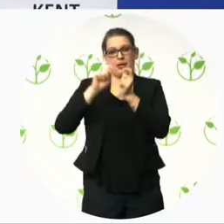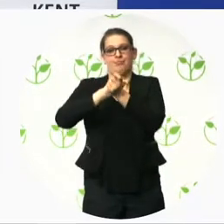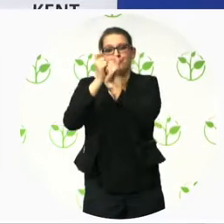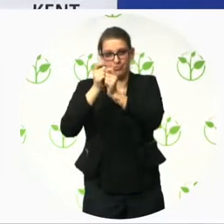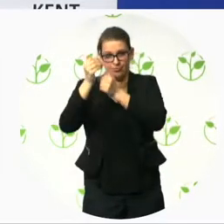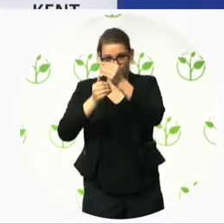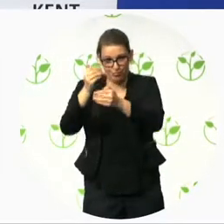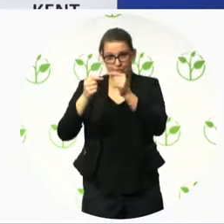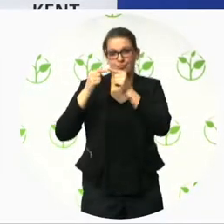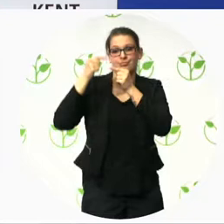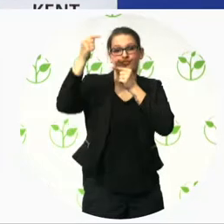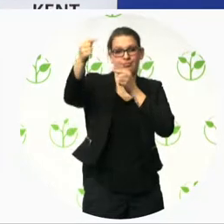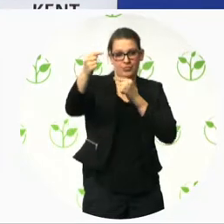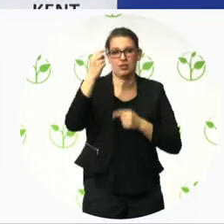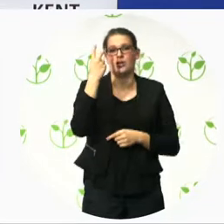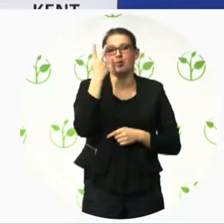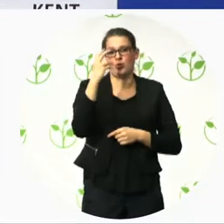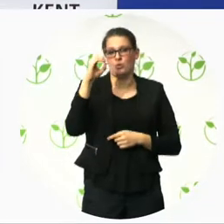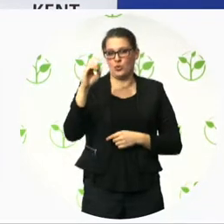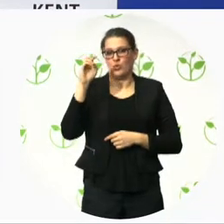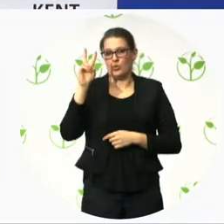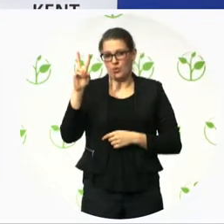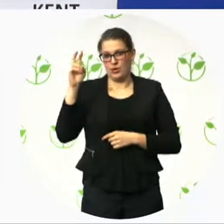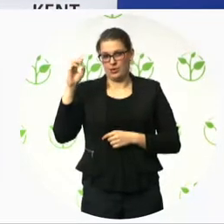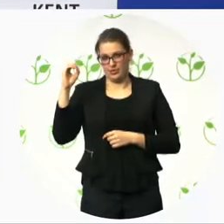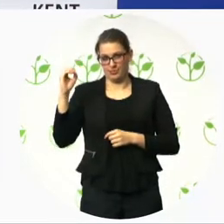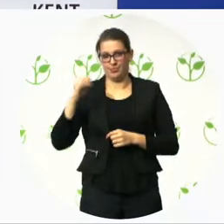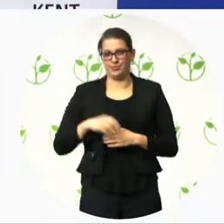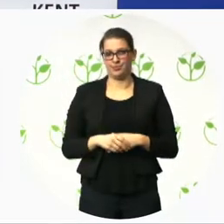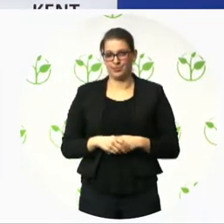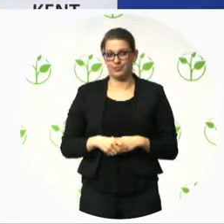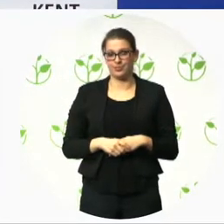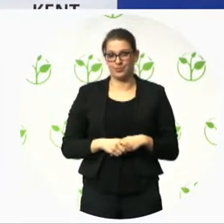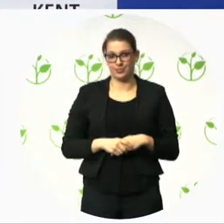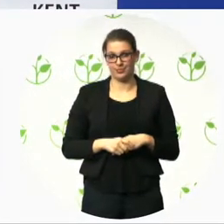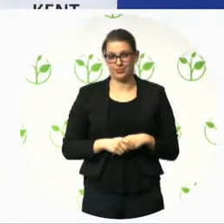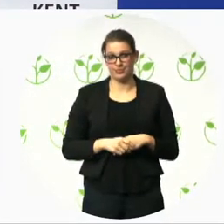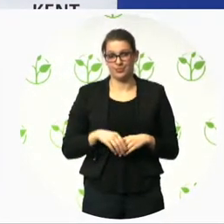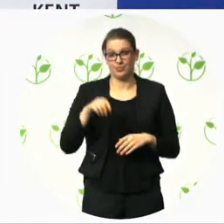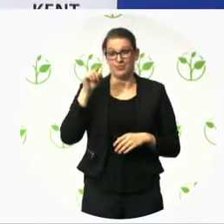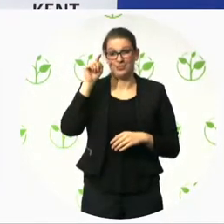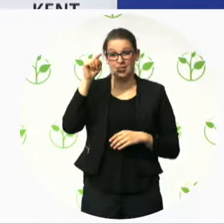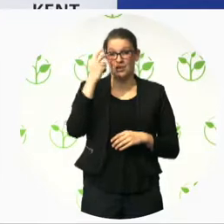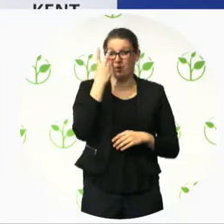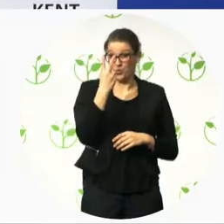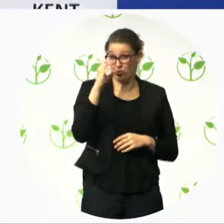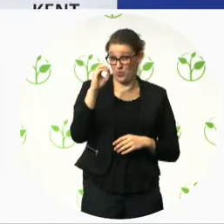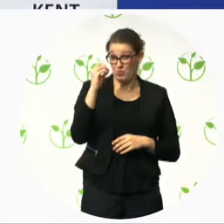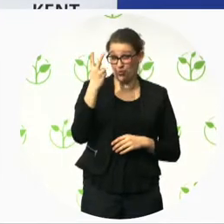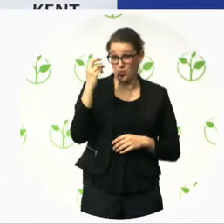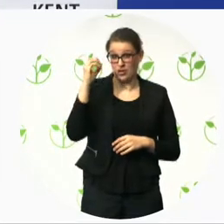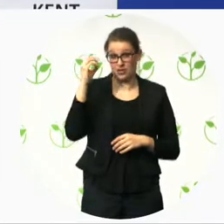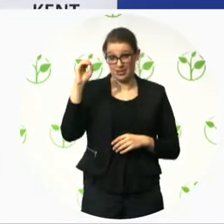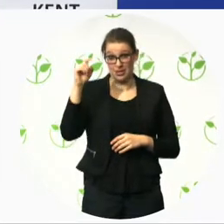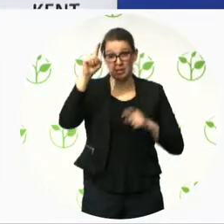-2021, also to all public sector mobile apps. After that, there is a strong hope